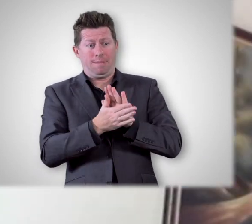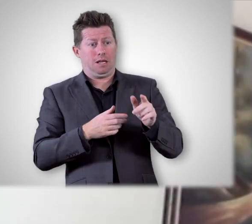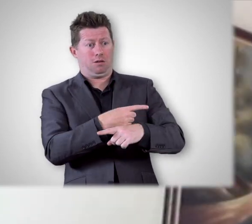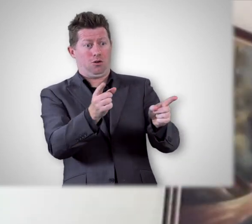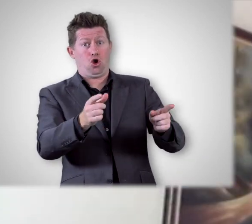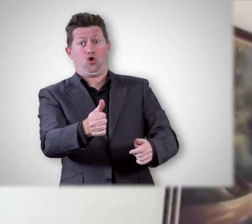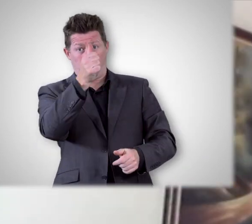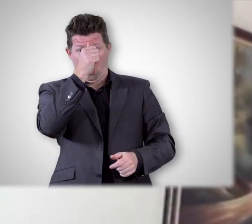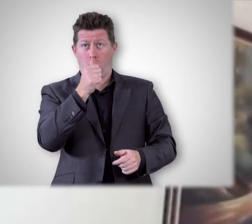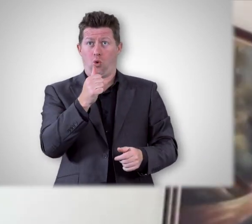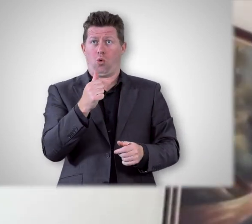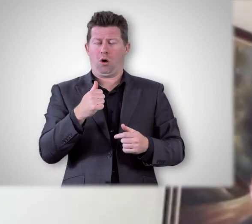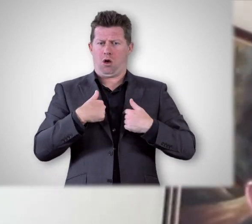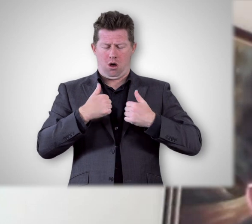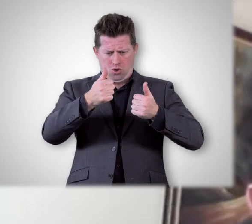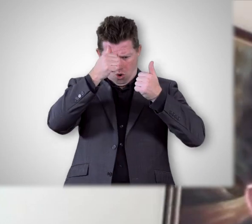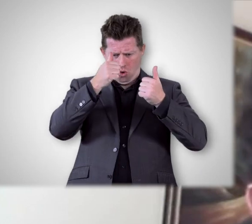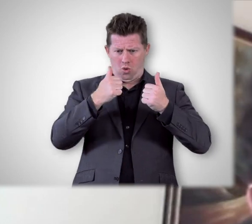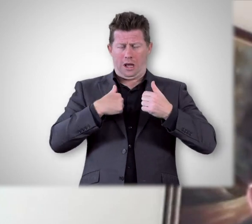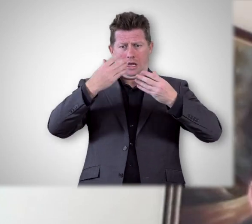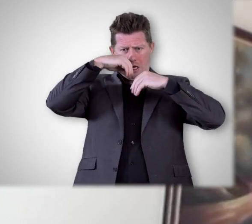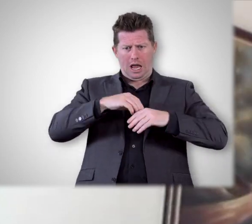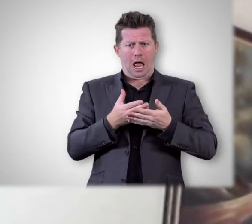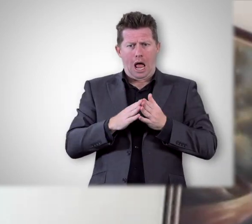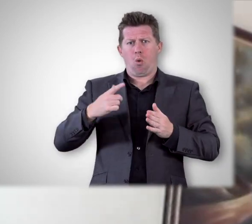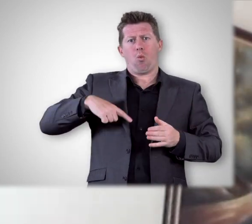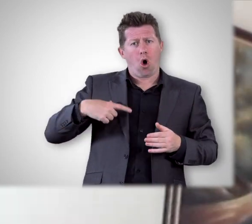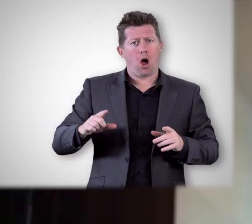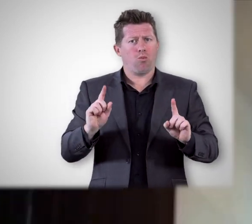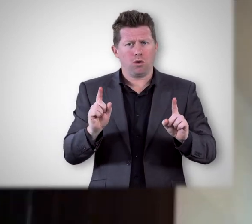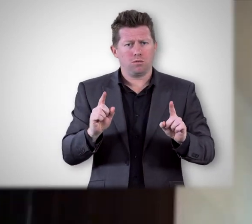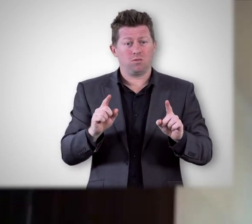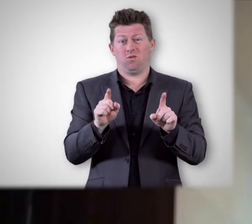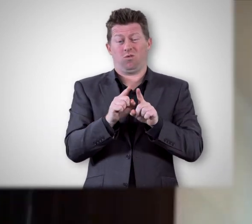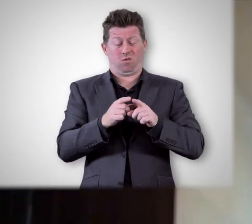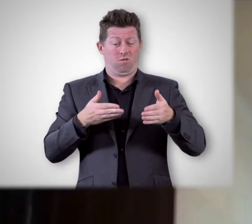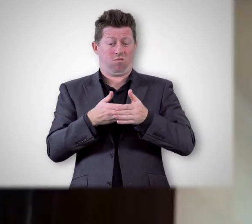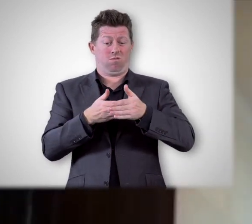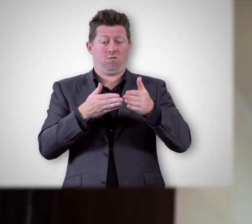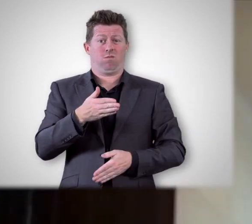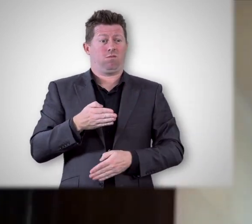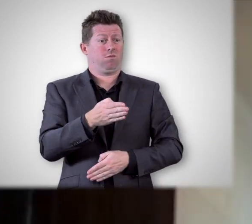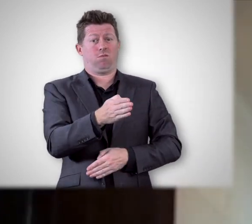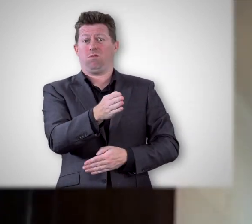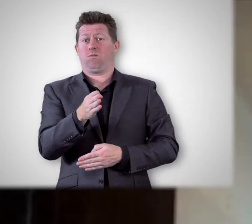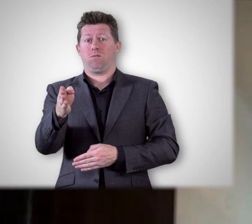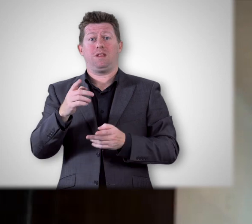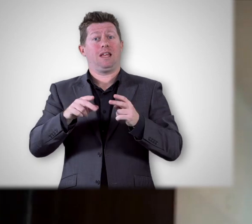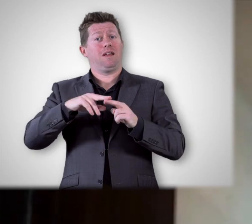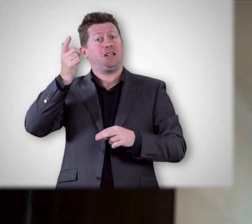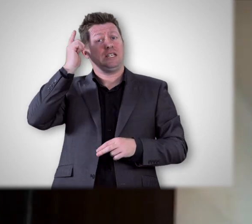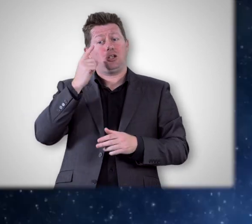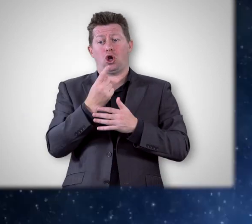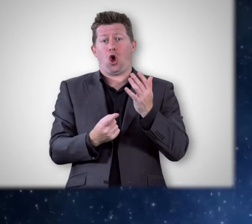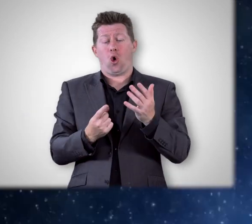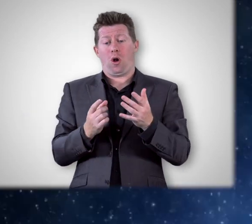understand what we need to learn, why we need to learn it, and how to best learn it. It also helps to remove barriers to